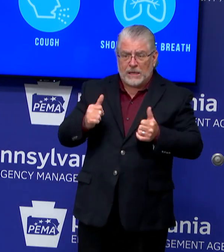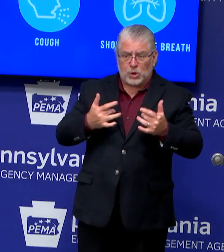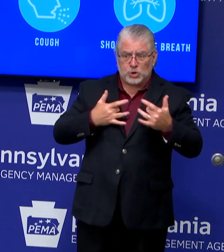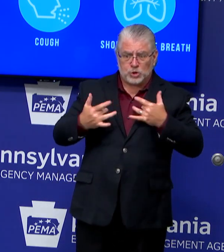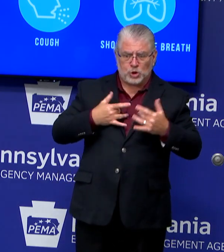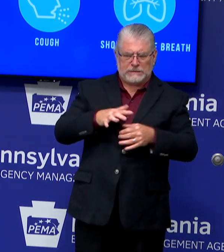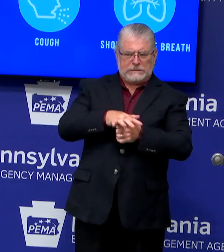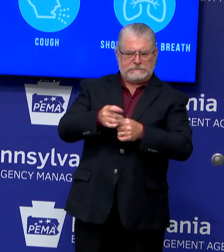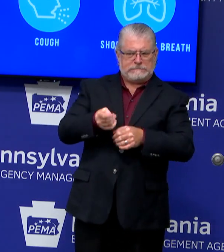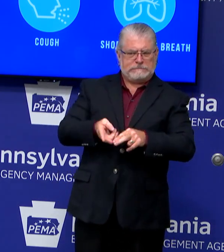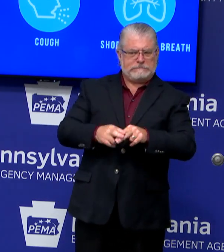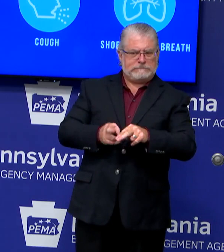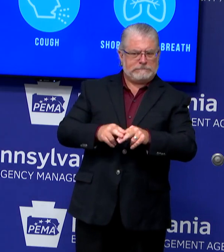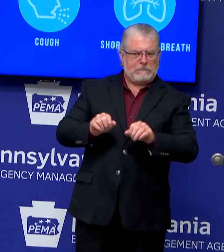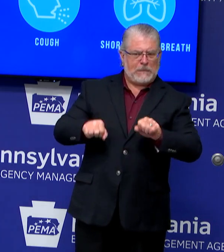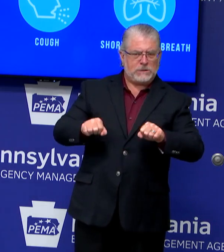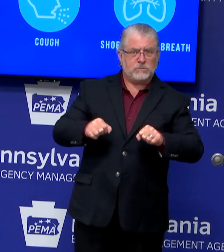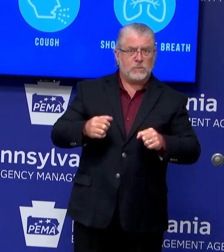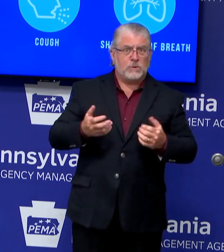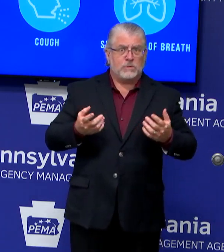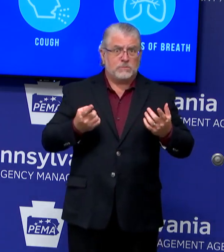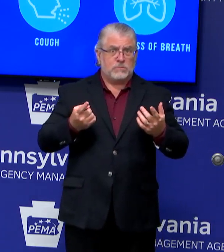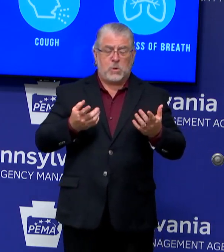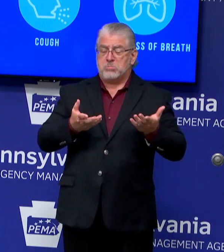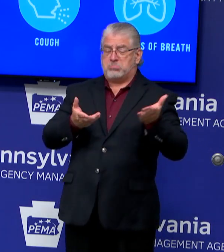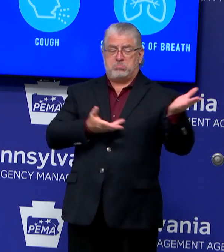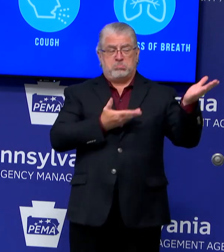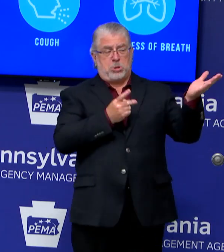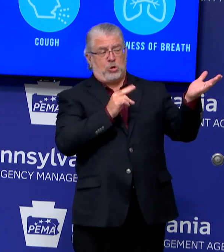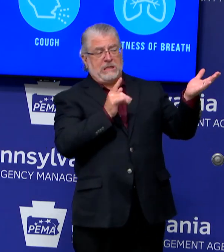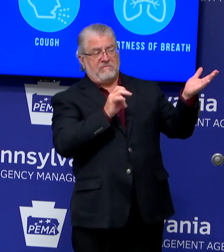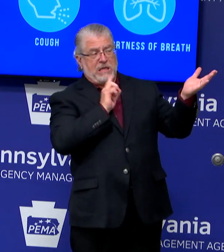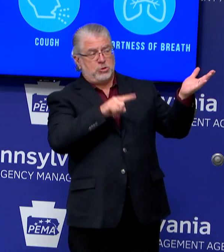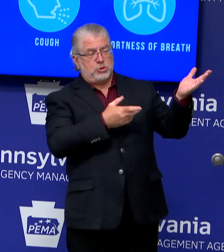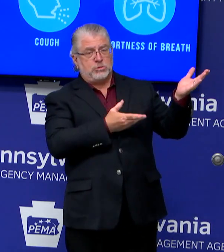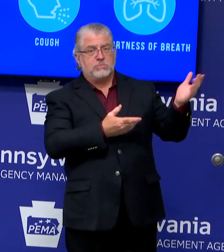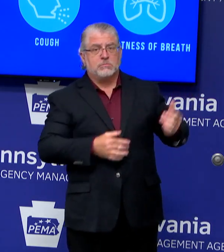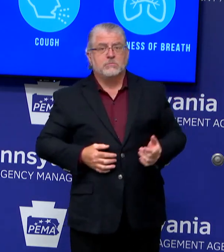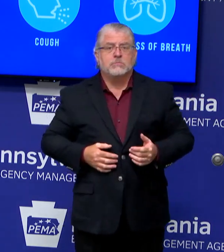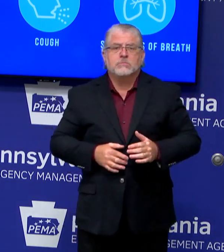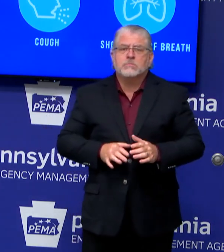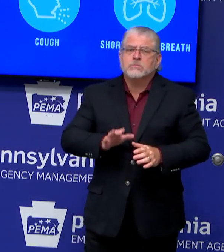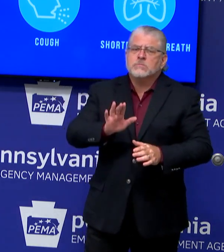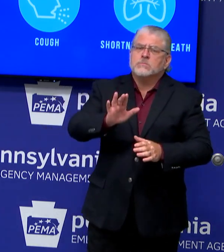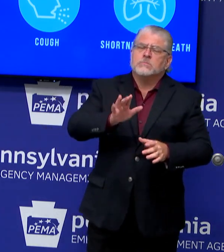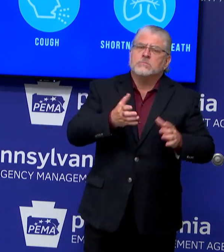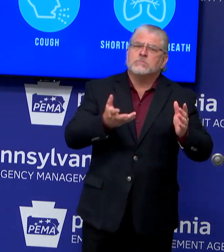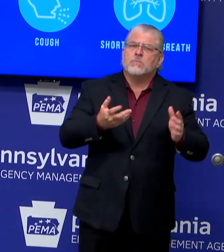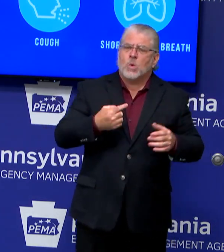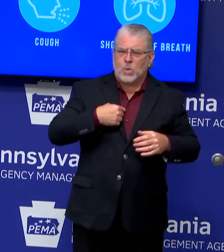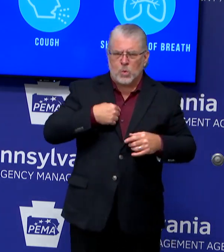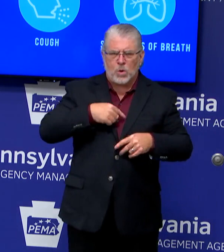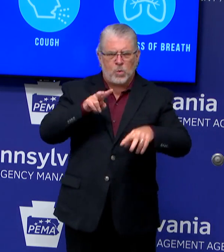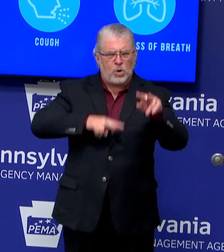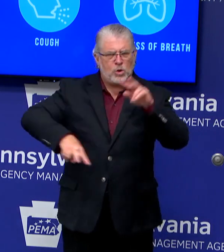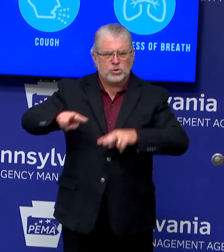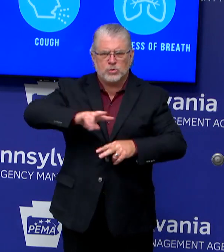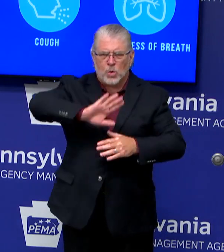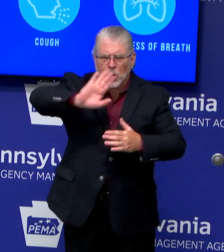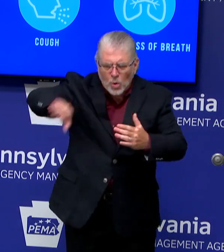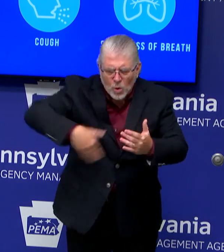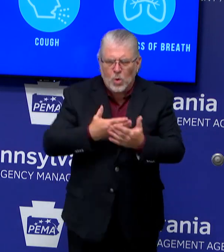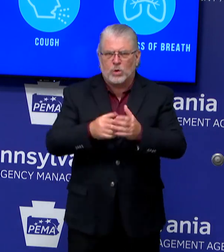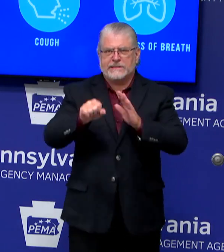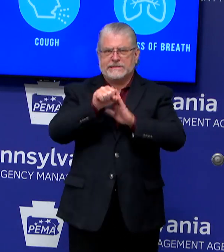Very few. You want to take that? Because we were just talking about that a few years ago. Well, so we're watching, really, all areas of the state. And we get daily data